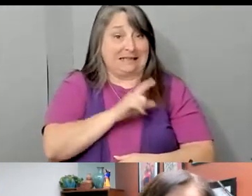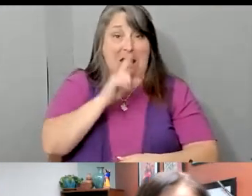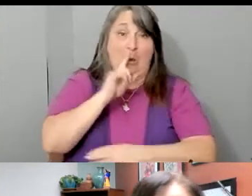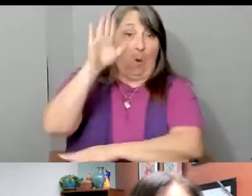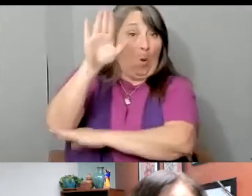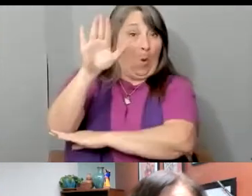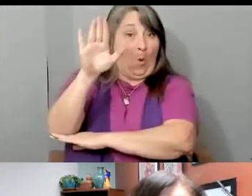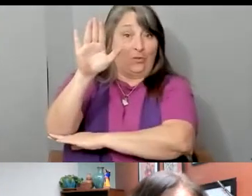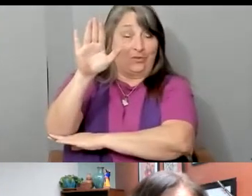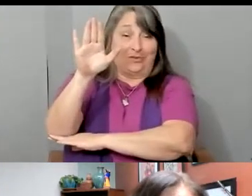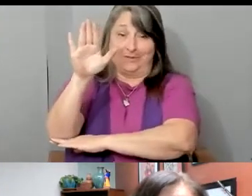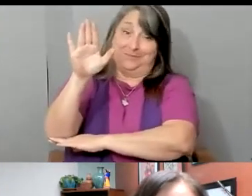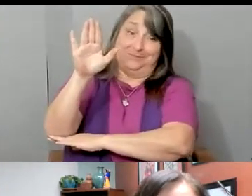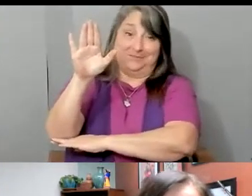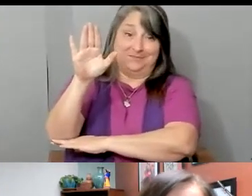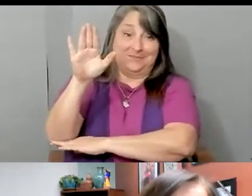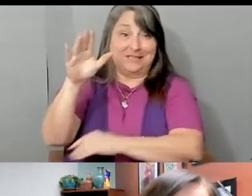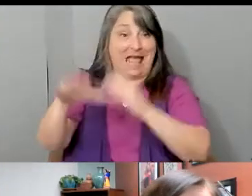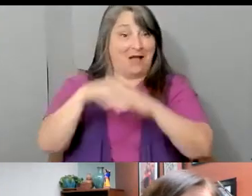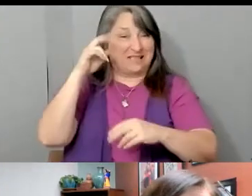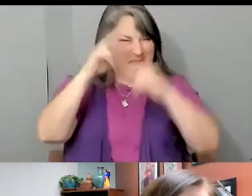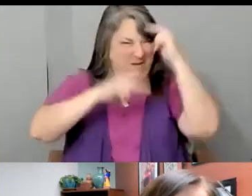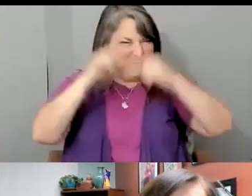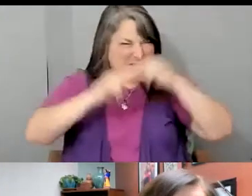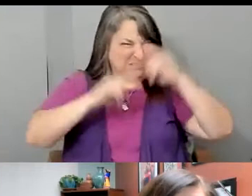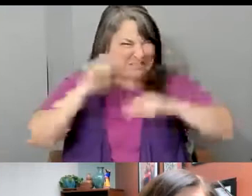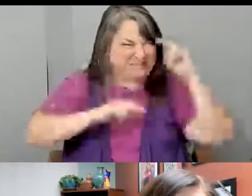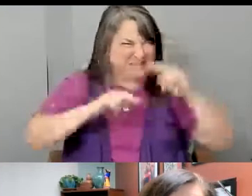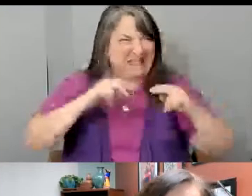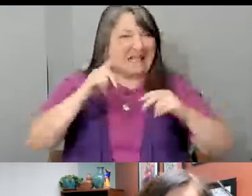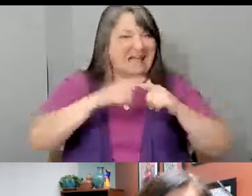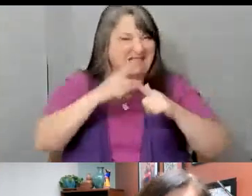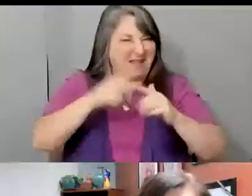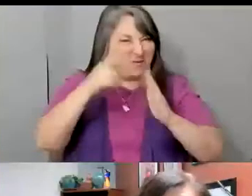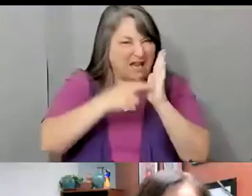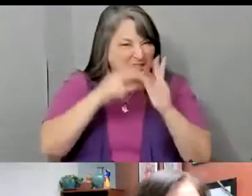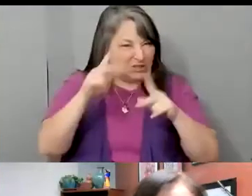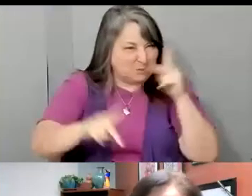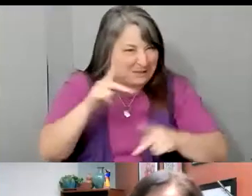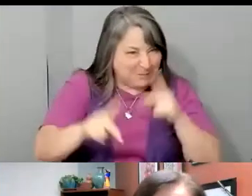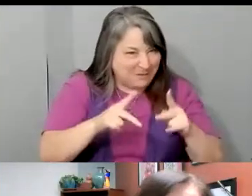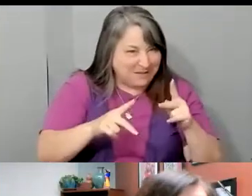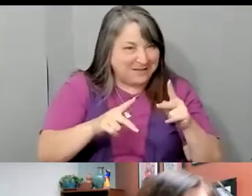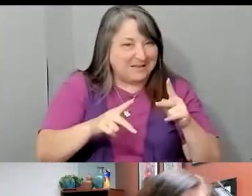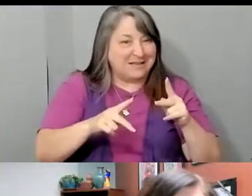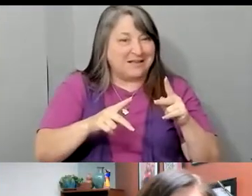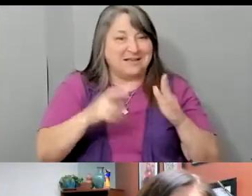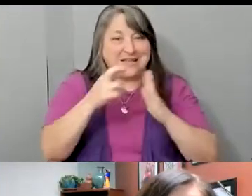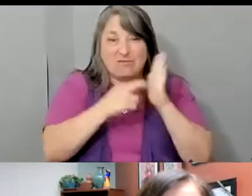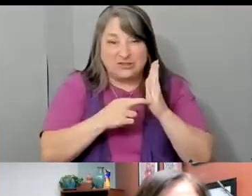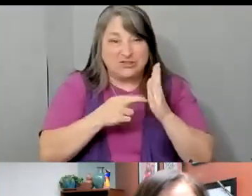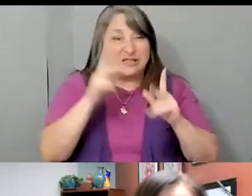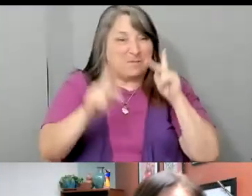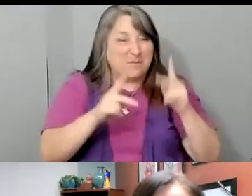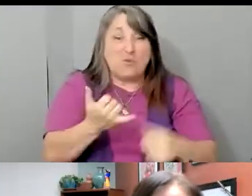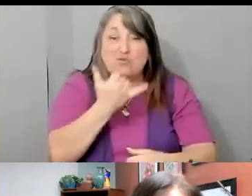las instalaciones, nos están registrando. Hemos visto que mucha gente lo registran equivocadamente en un partido que ellos no eligieron.